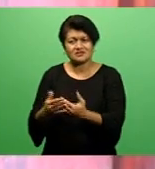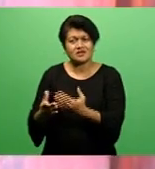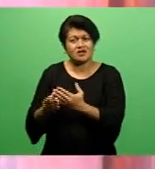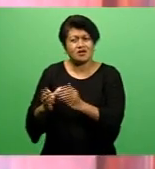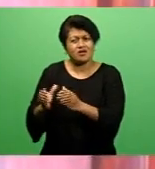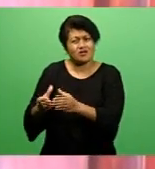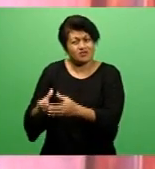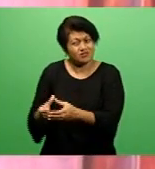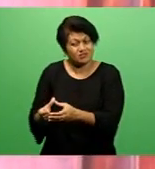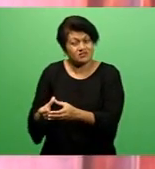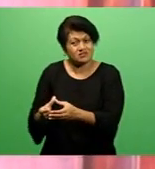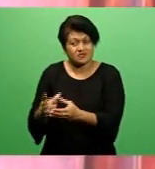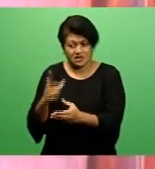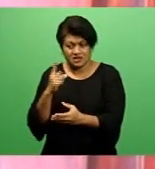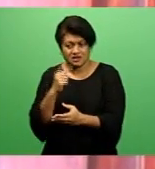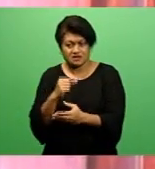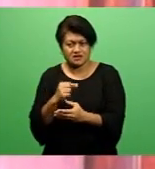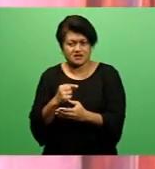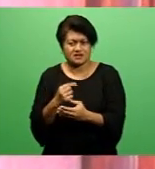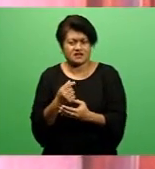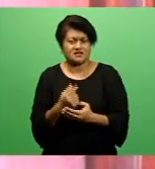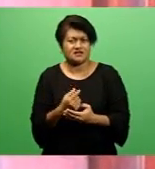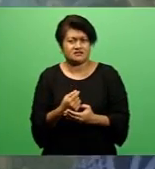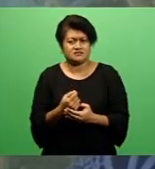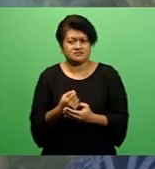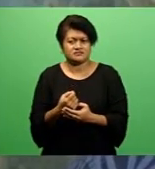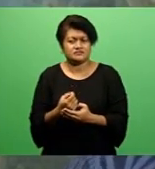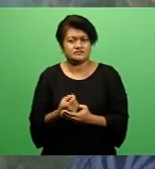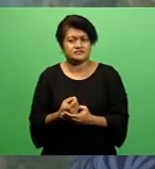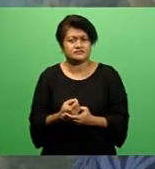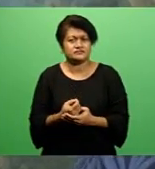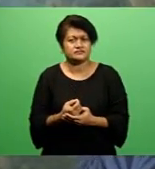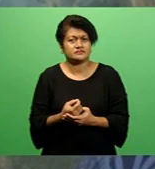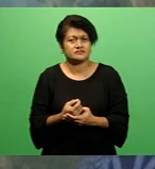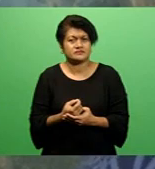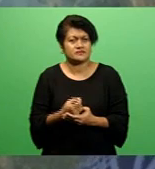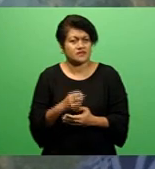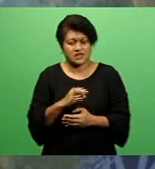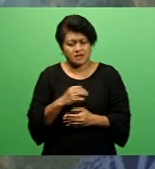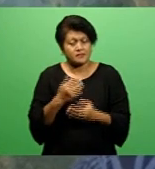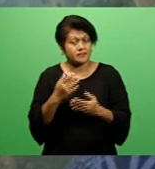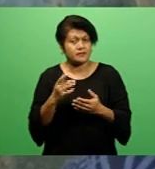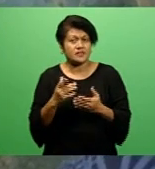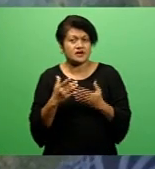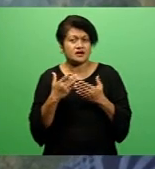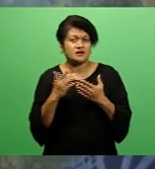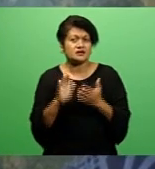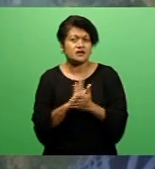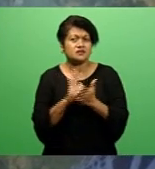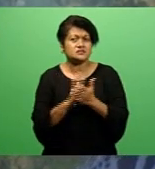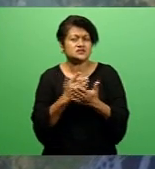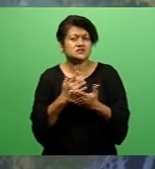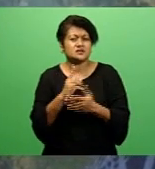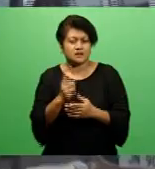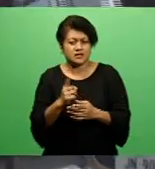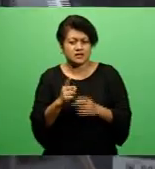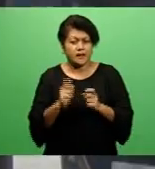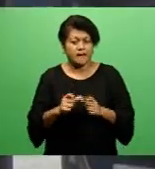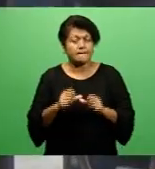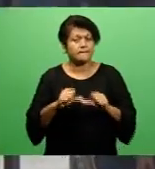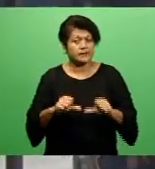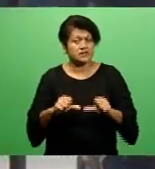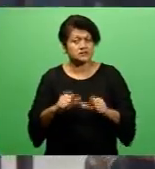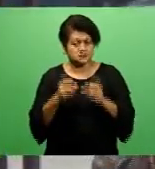you know, the party can come into grief over it. So I'm very grateful that the president decided to do this.